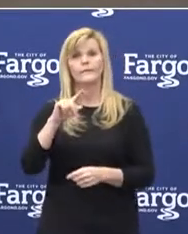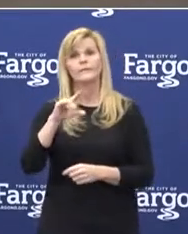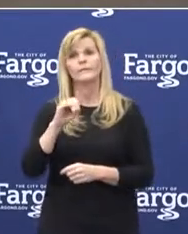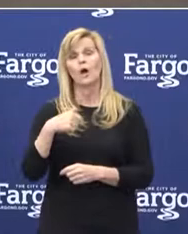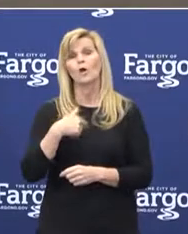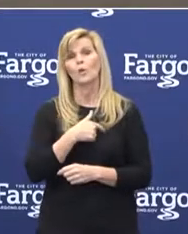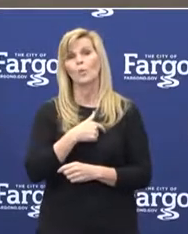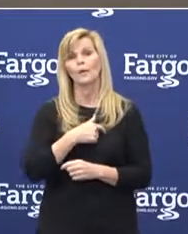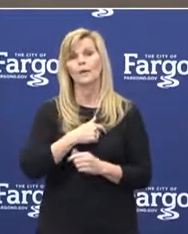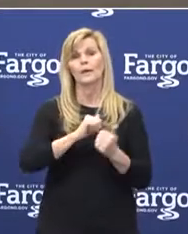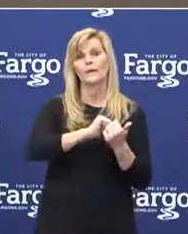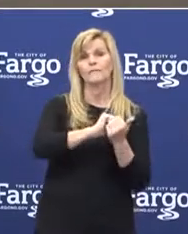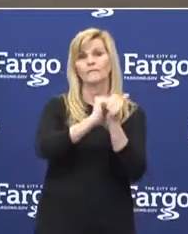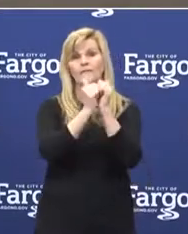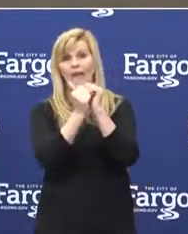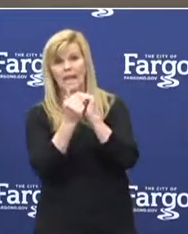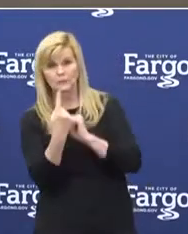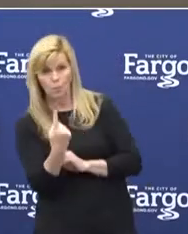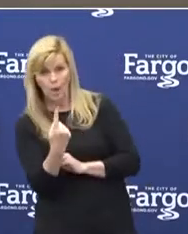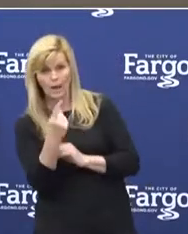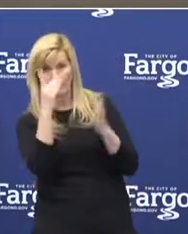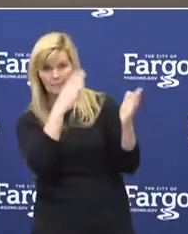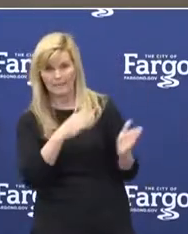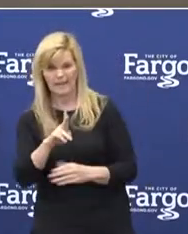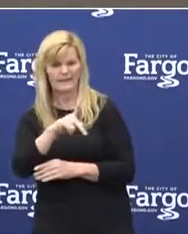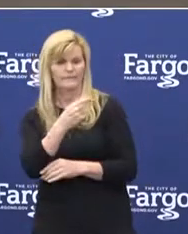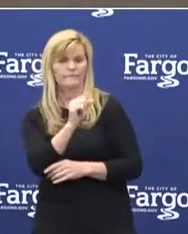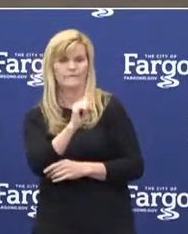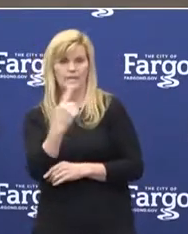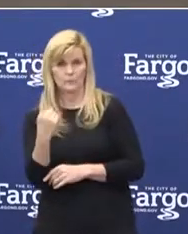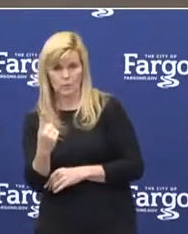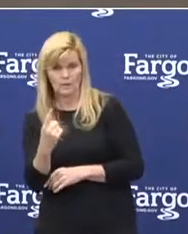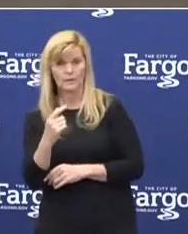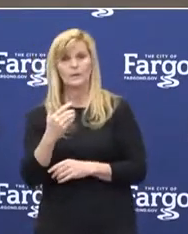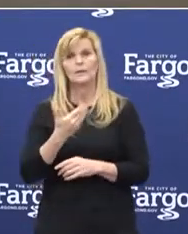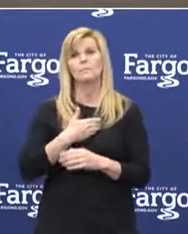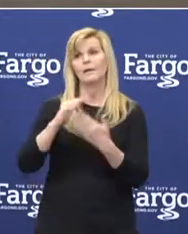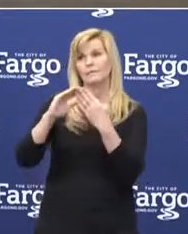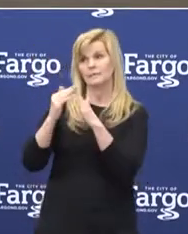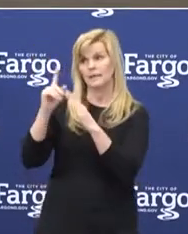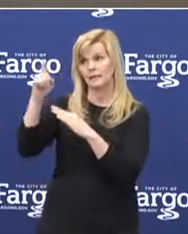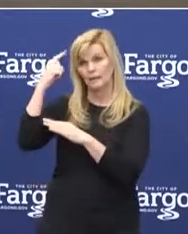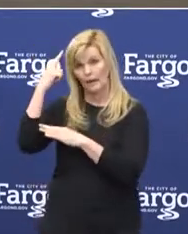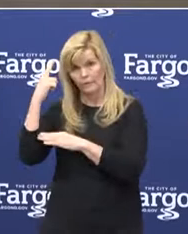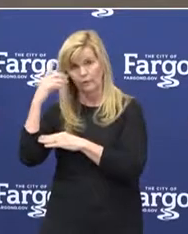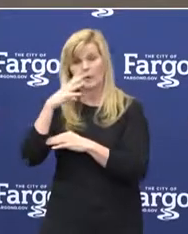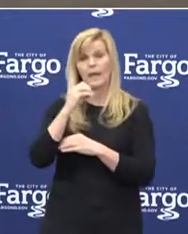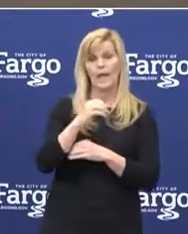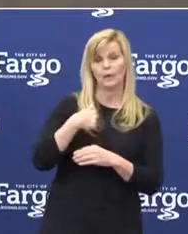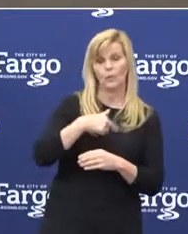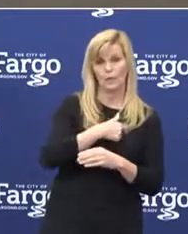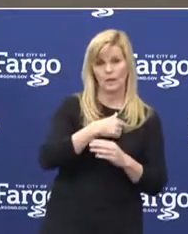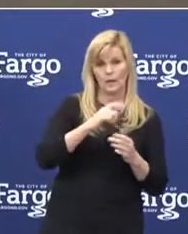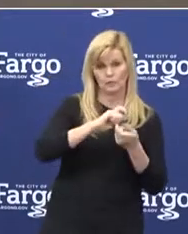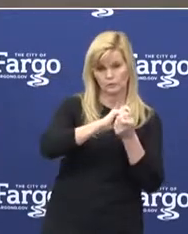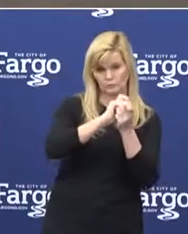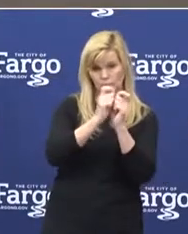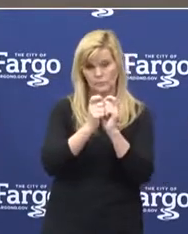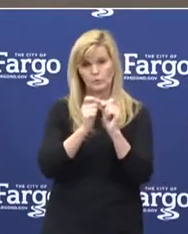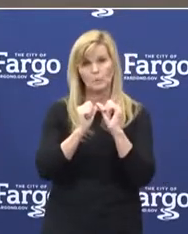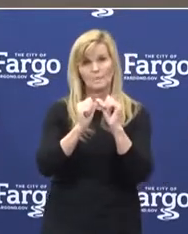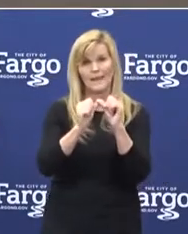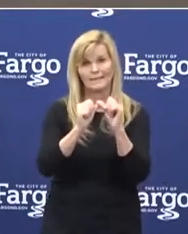Fargo phase one plans. These plans are made by city leadership in coordination with department and division heads to safely